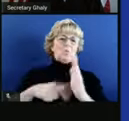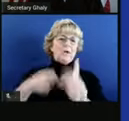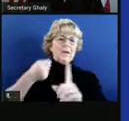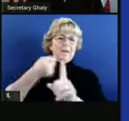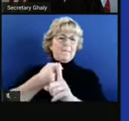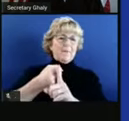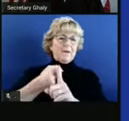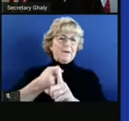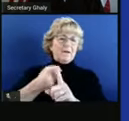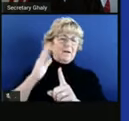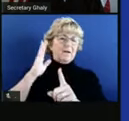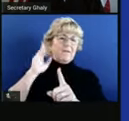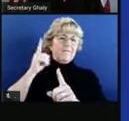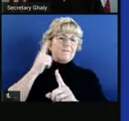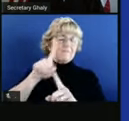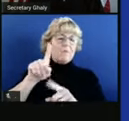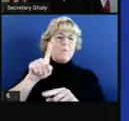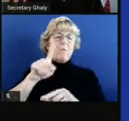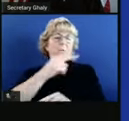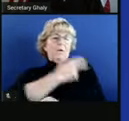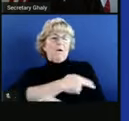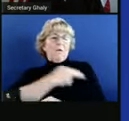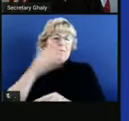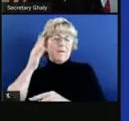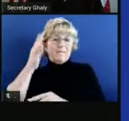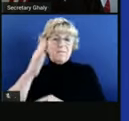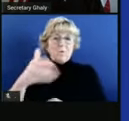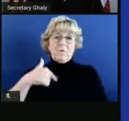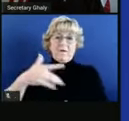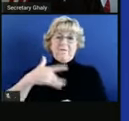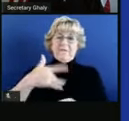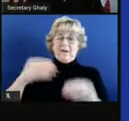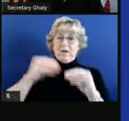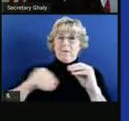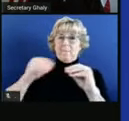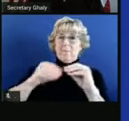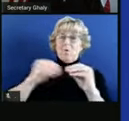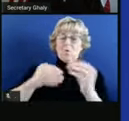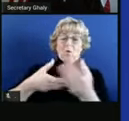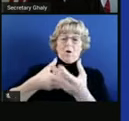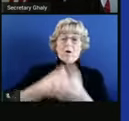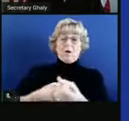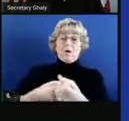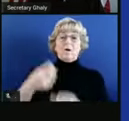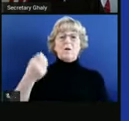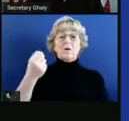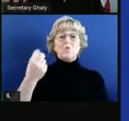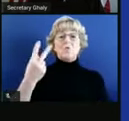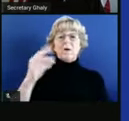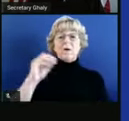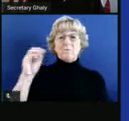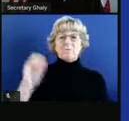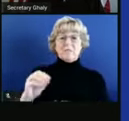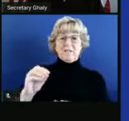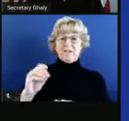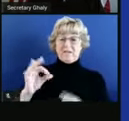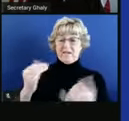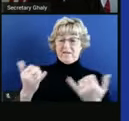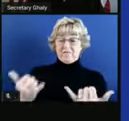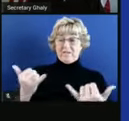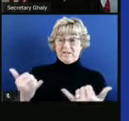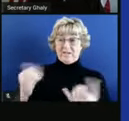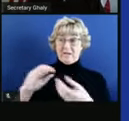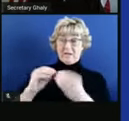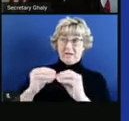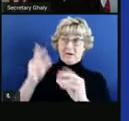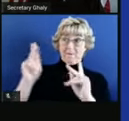going to be on our hospitals. I've told you before, we're feeling more and more confident that 12% of today's cases